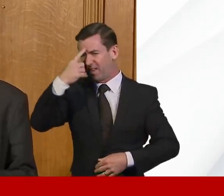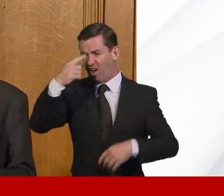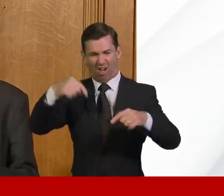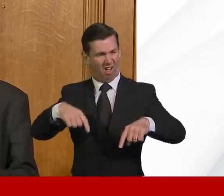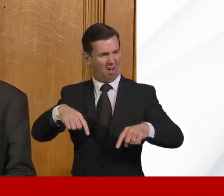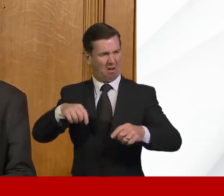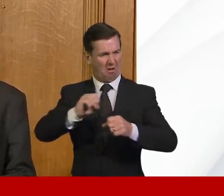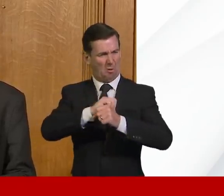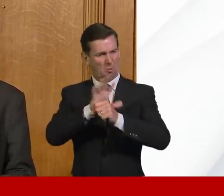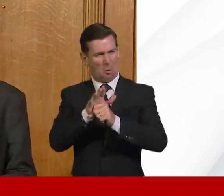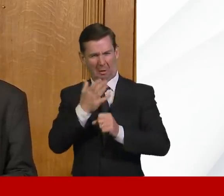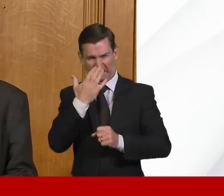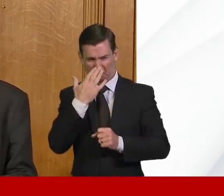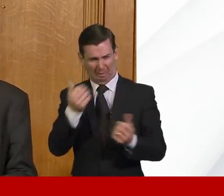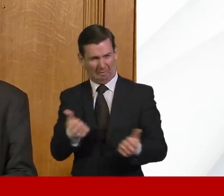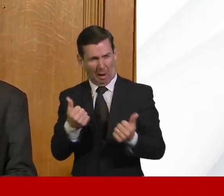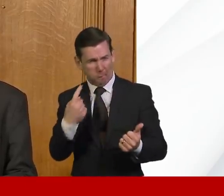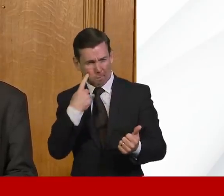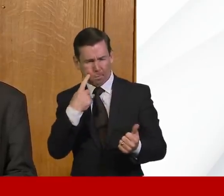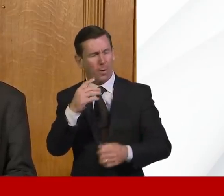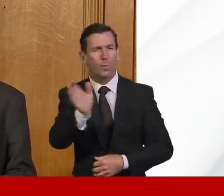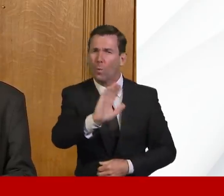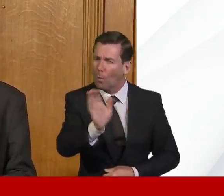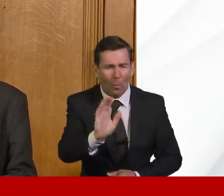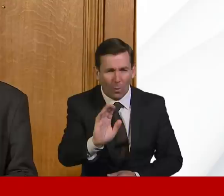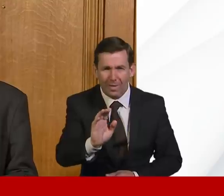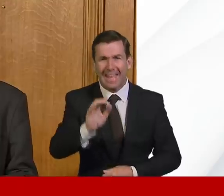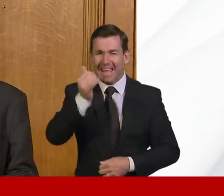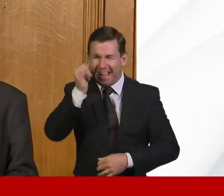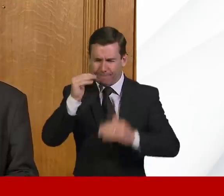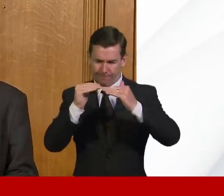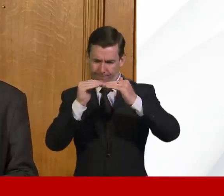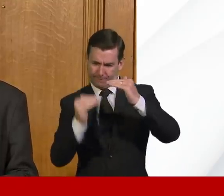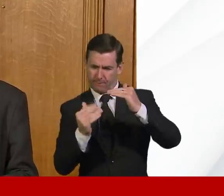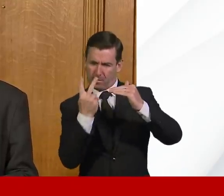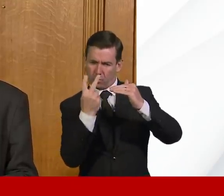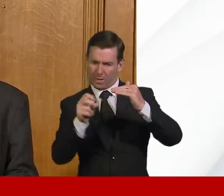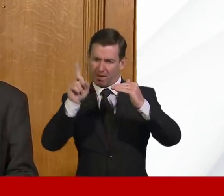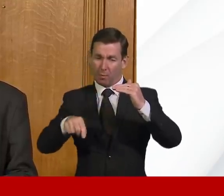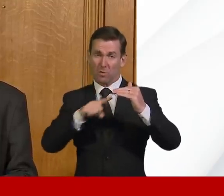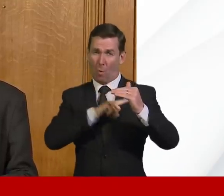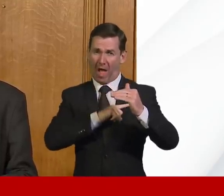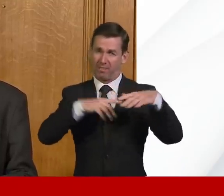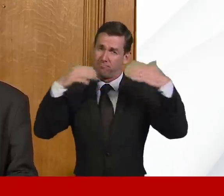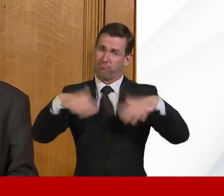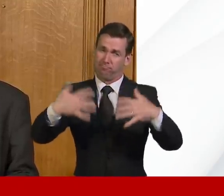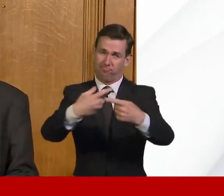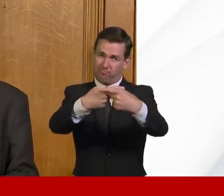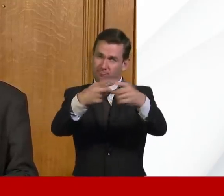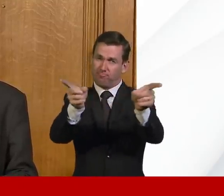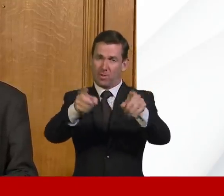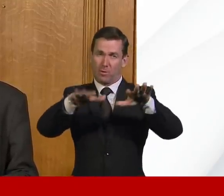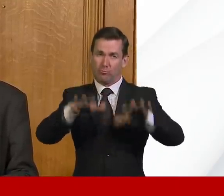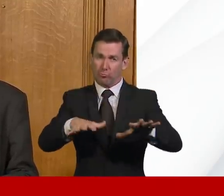country differently from any other country. It will be because every citizen in this country, the British public, have